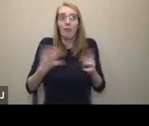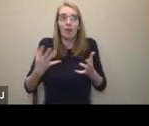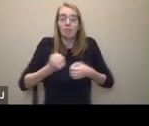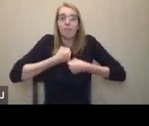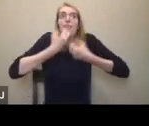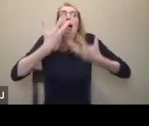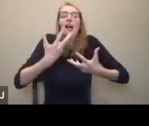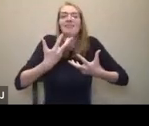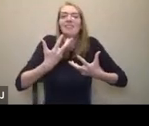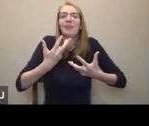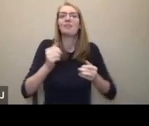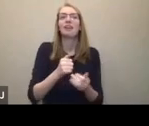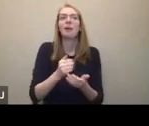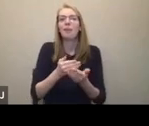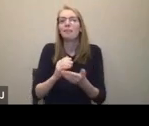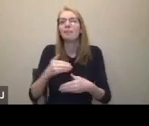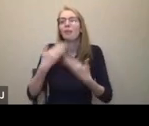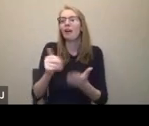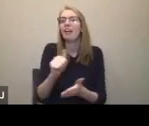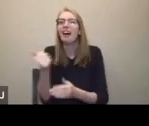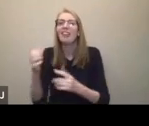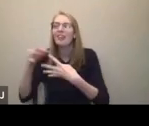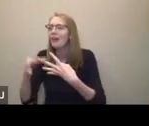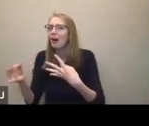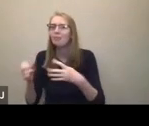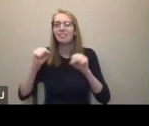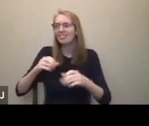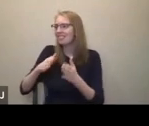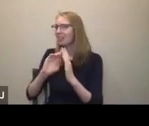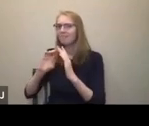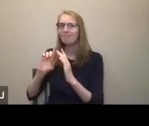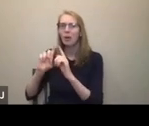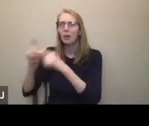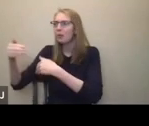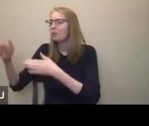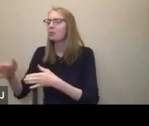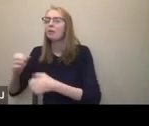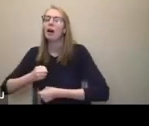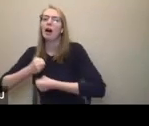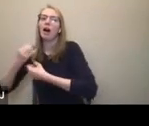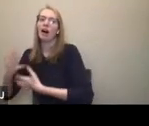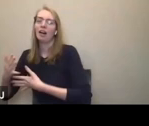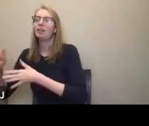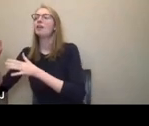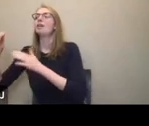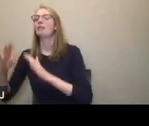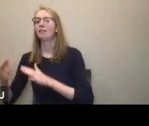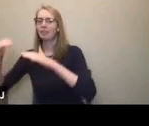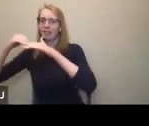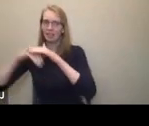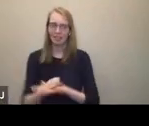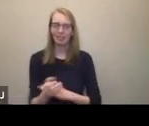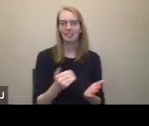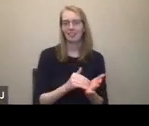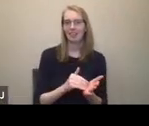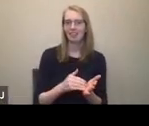decompress in different ways. So for you have to familiar, so familiarize yourselves with the triggers. So sometimes it's too